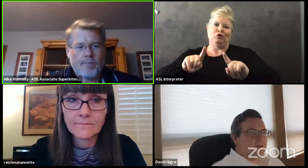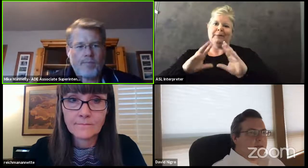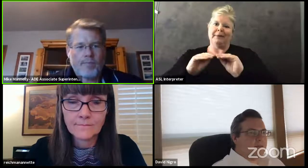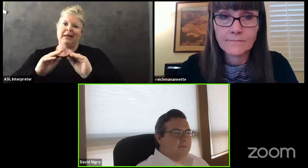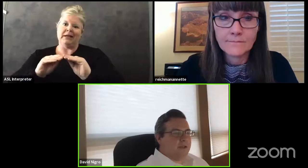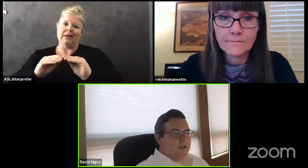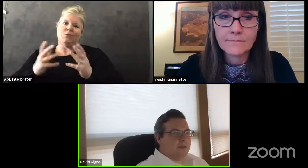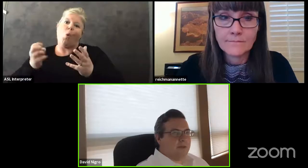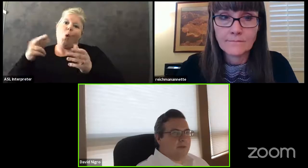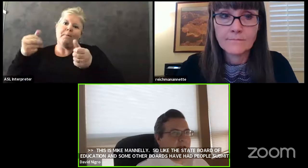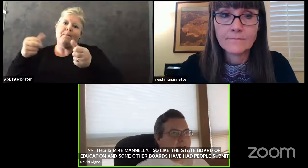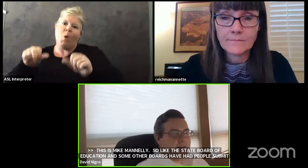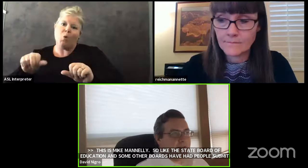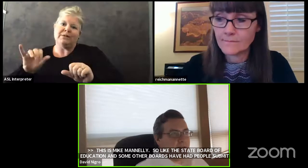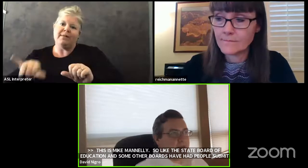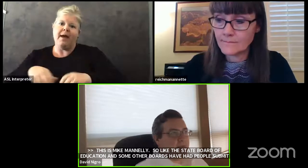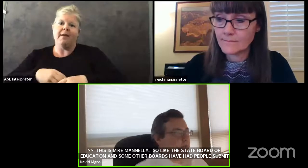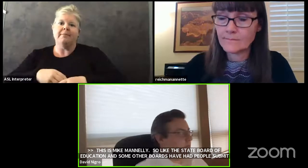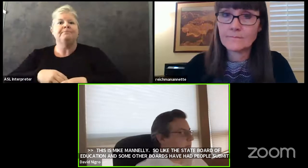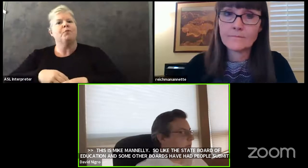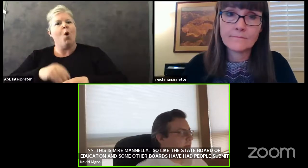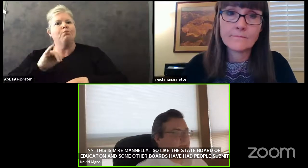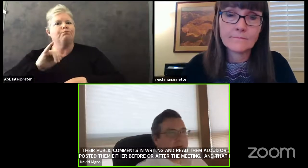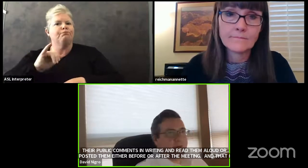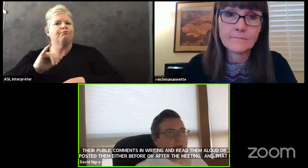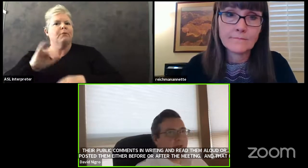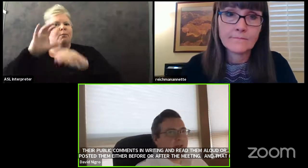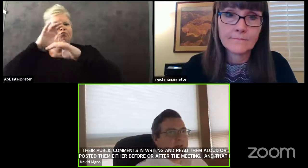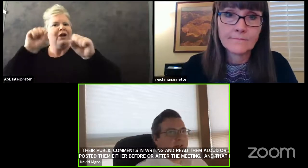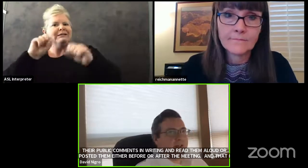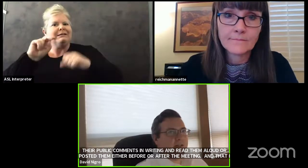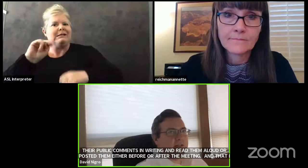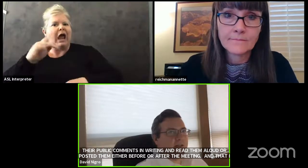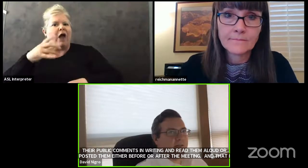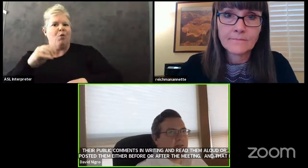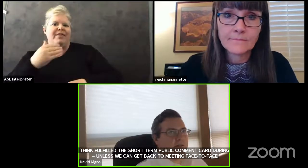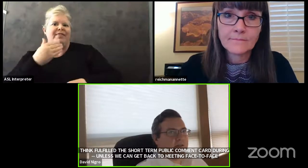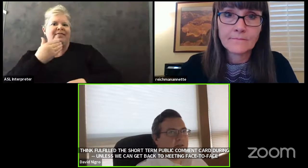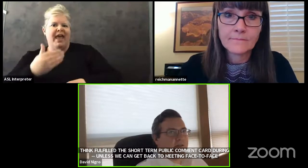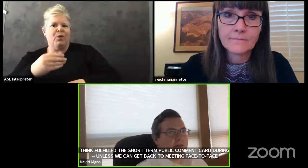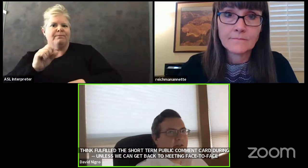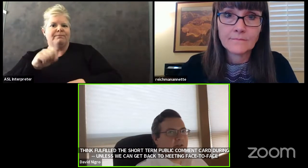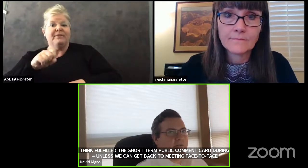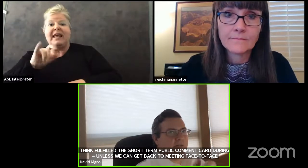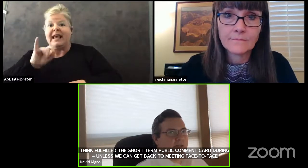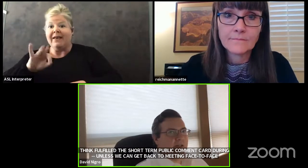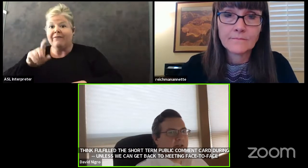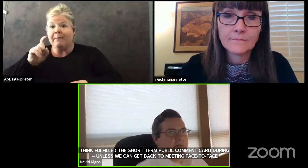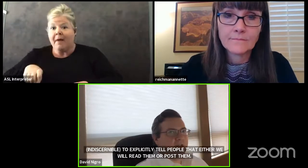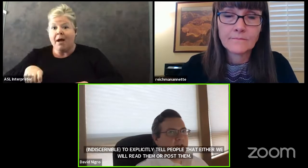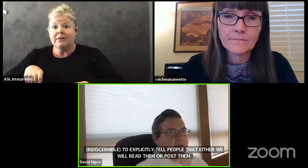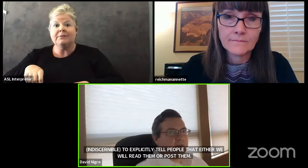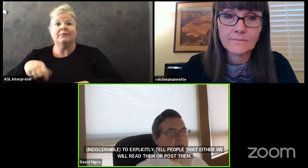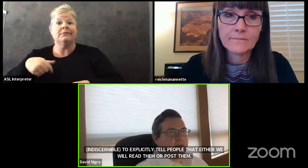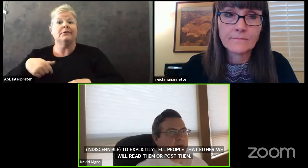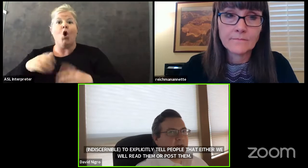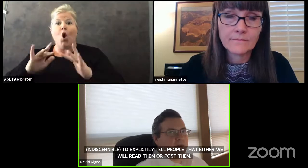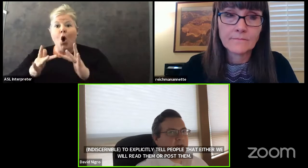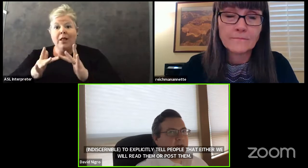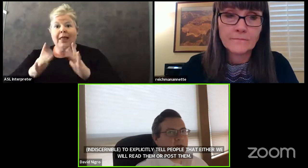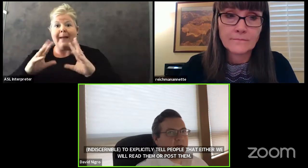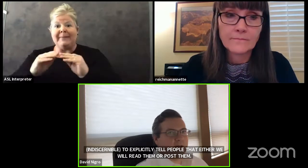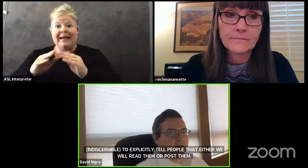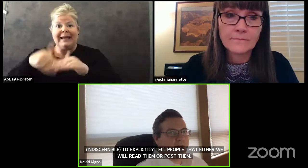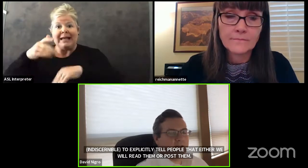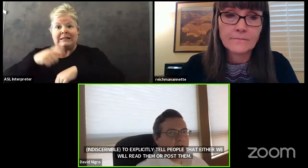okay um thank you for that but i i think those are those are both ideas that we have to do it electronically next time is to have it either a submission of a short video